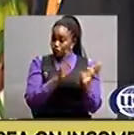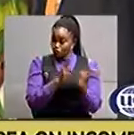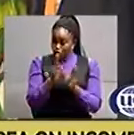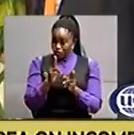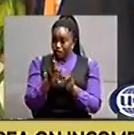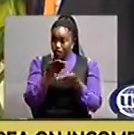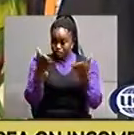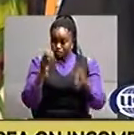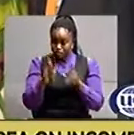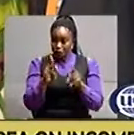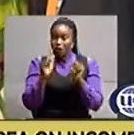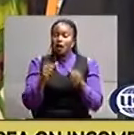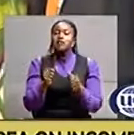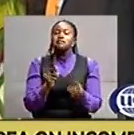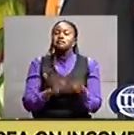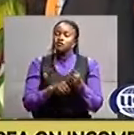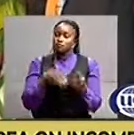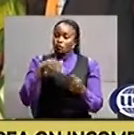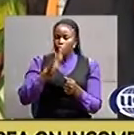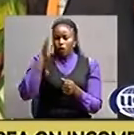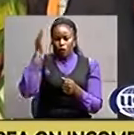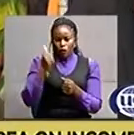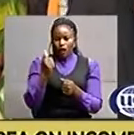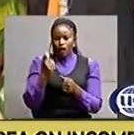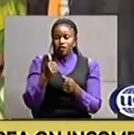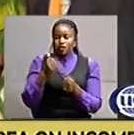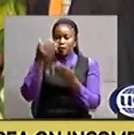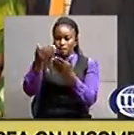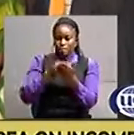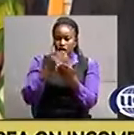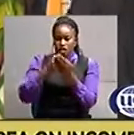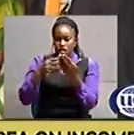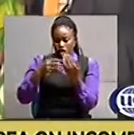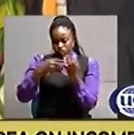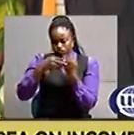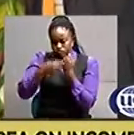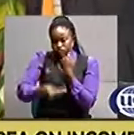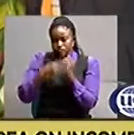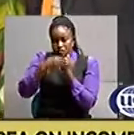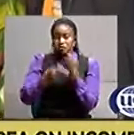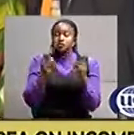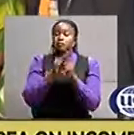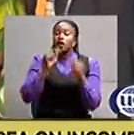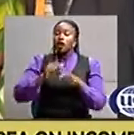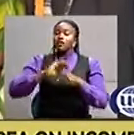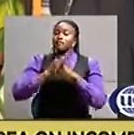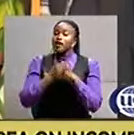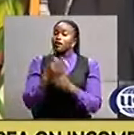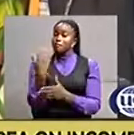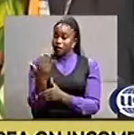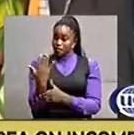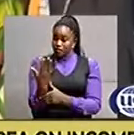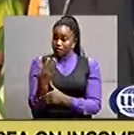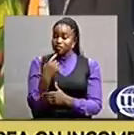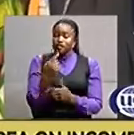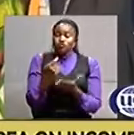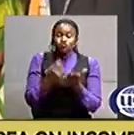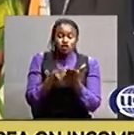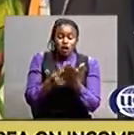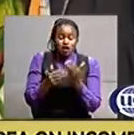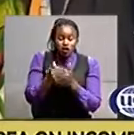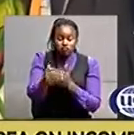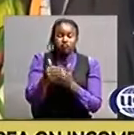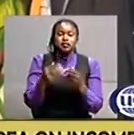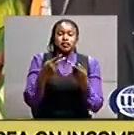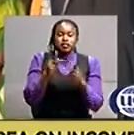since banana fiber can be processed into paper he also observed that uganda would soon start making